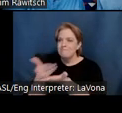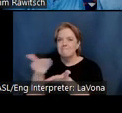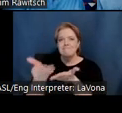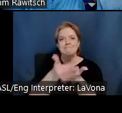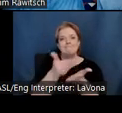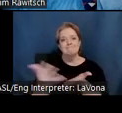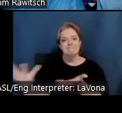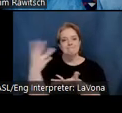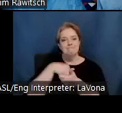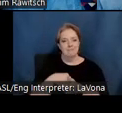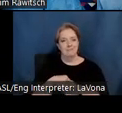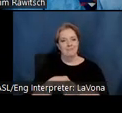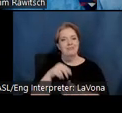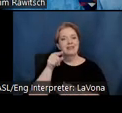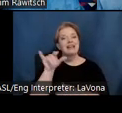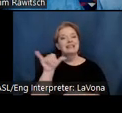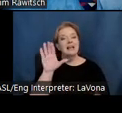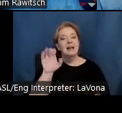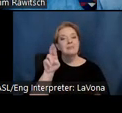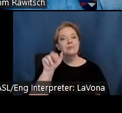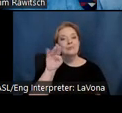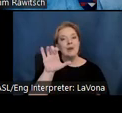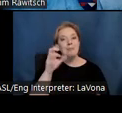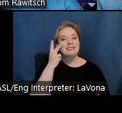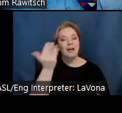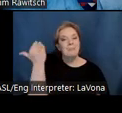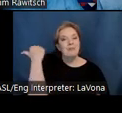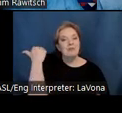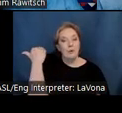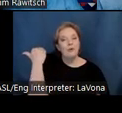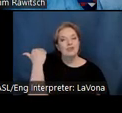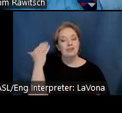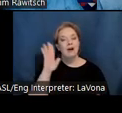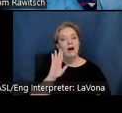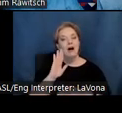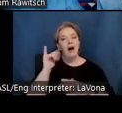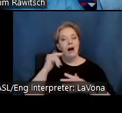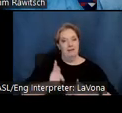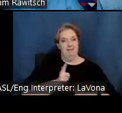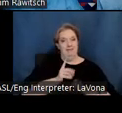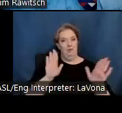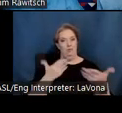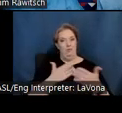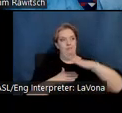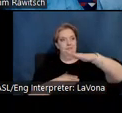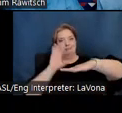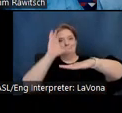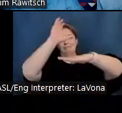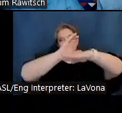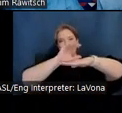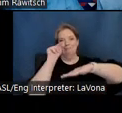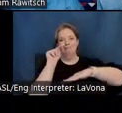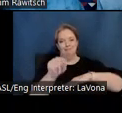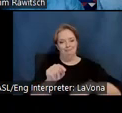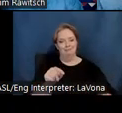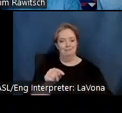Here's that same ceramic piece we saw in an earlier photo, the one displayed on the mantel in the living room. Clearly, Sam and Alfredo